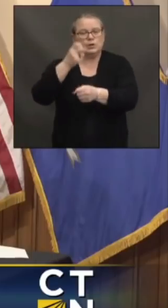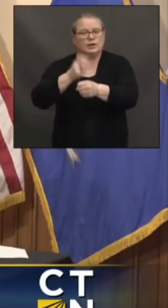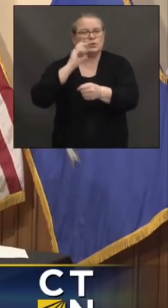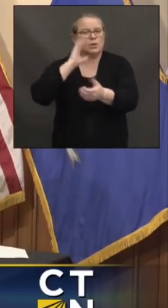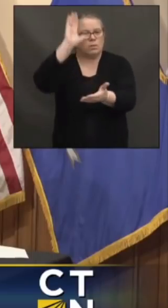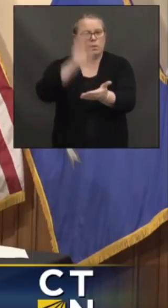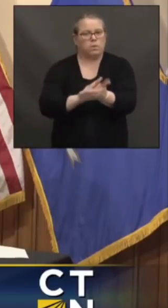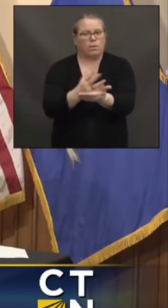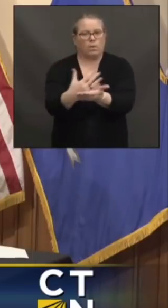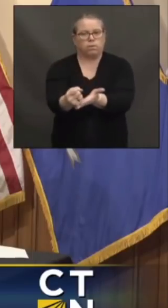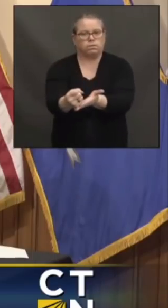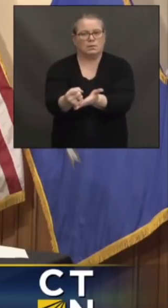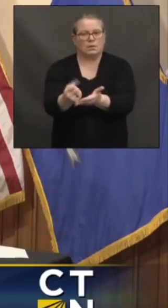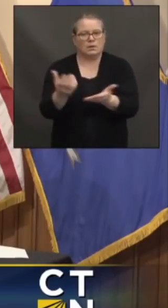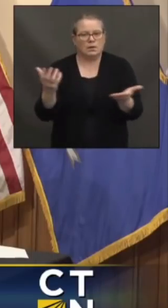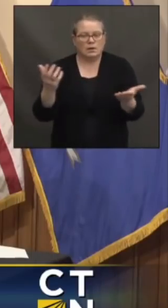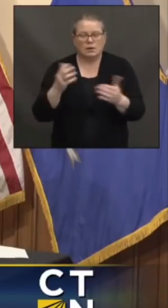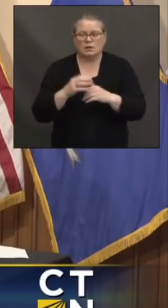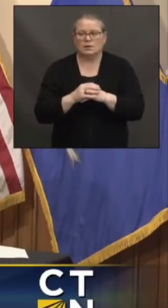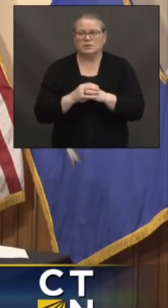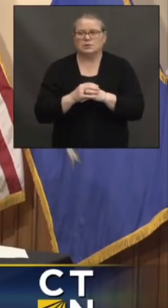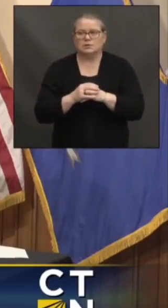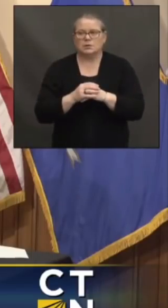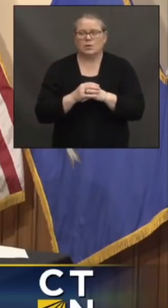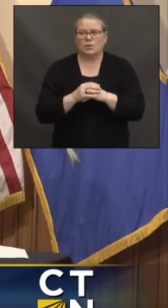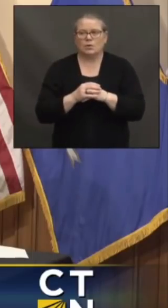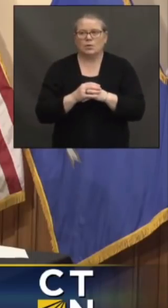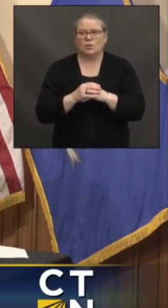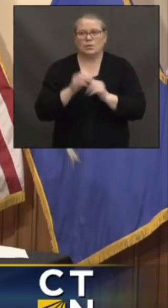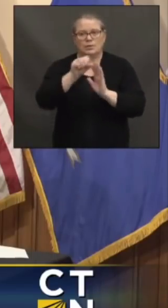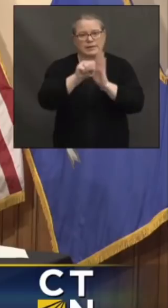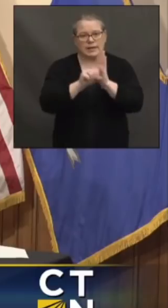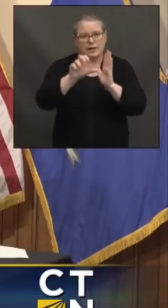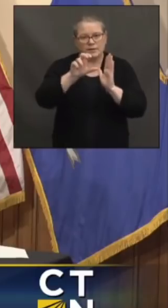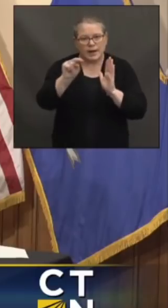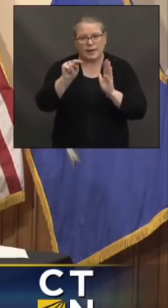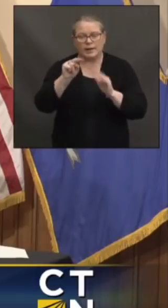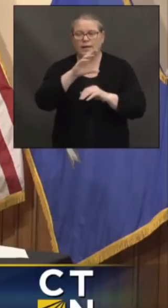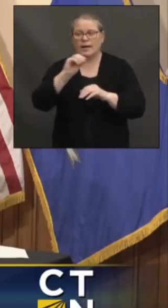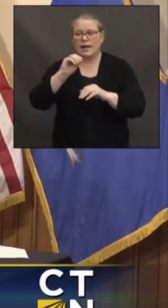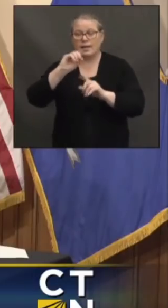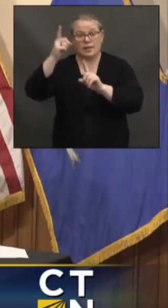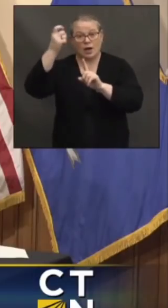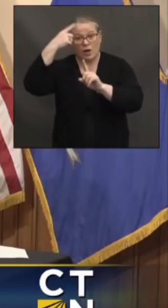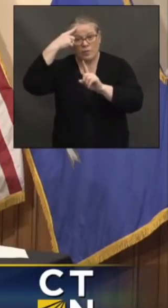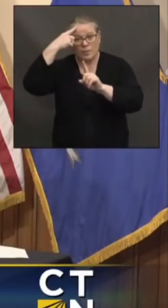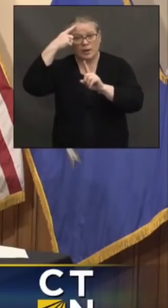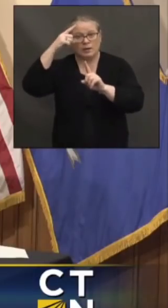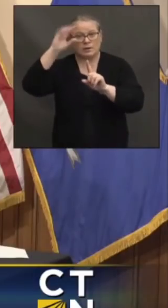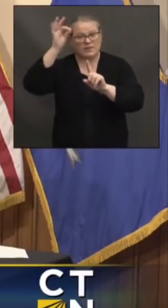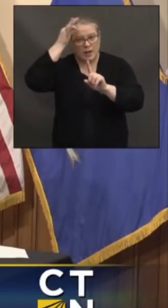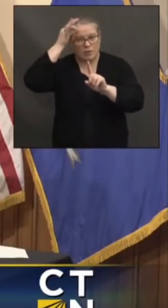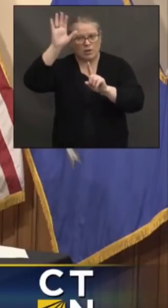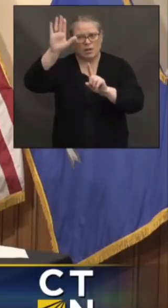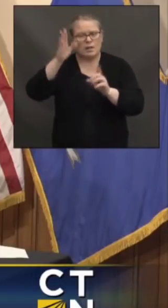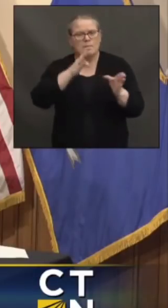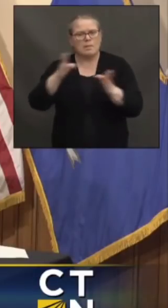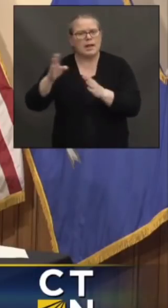state of Connecticut and the federal government has to attacking child poverty on a longer-term basis?